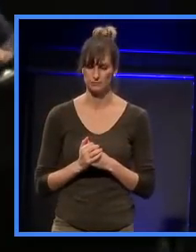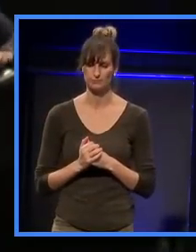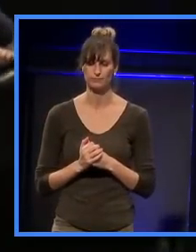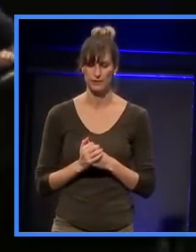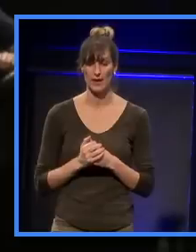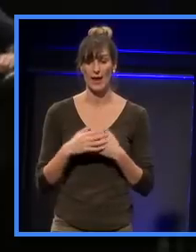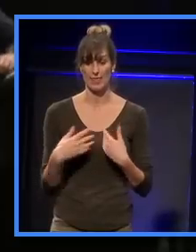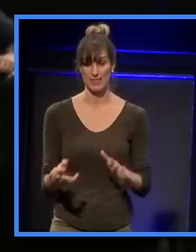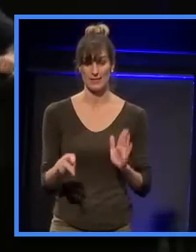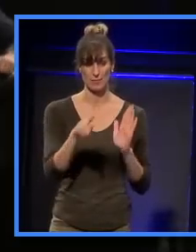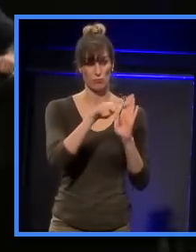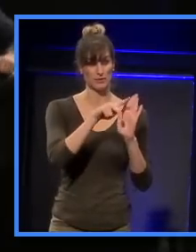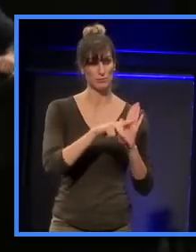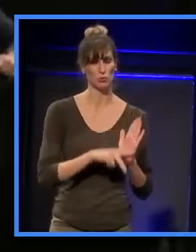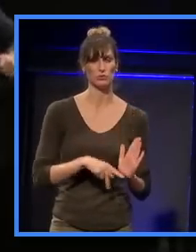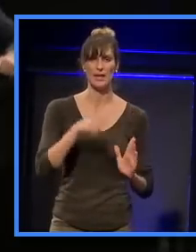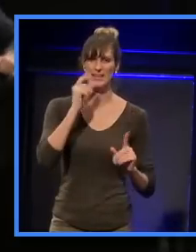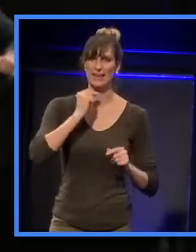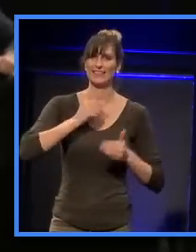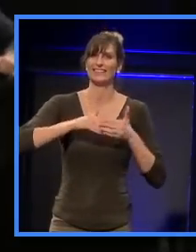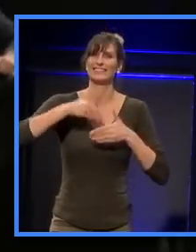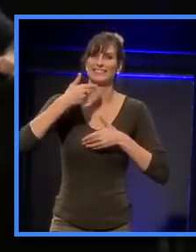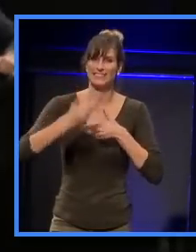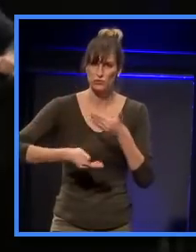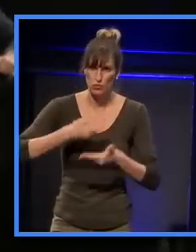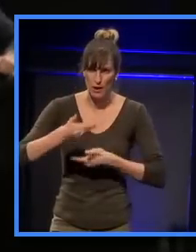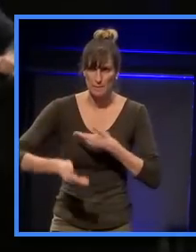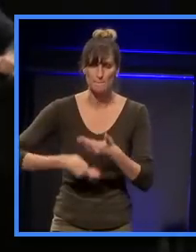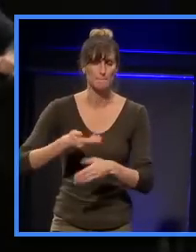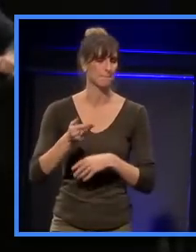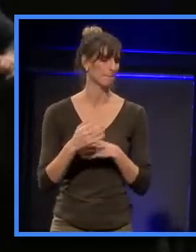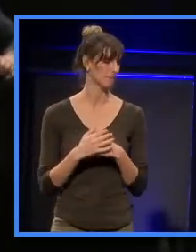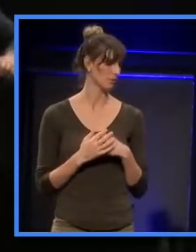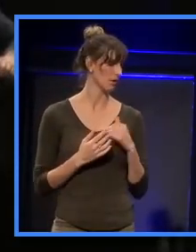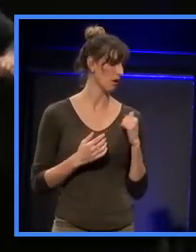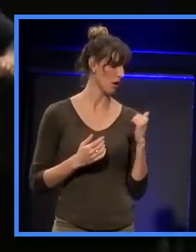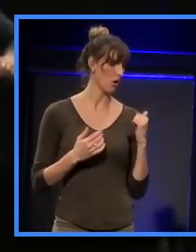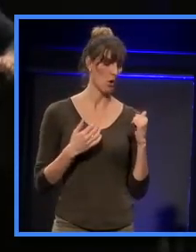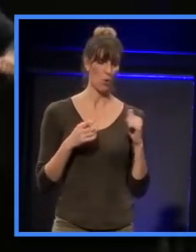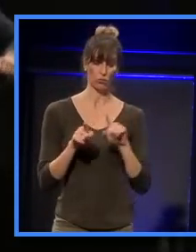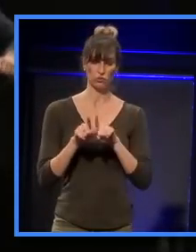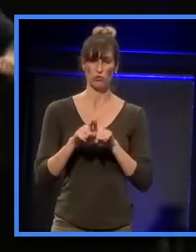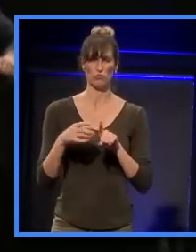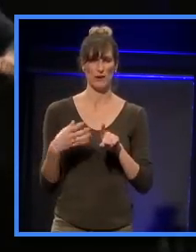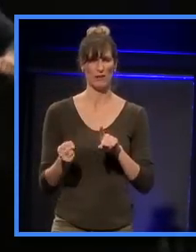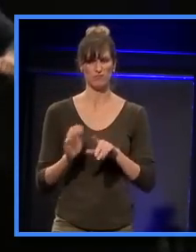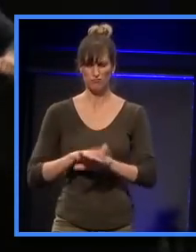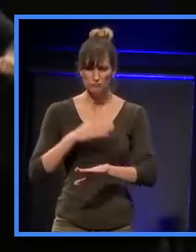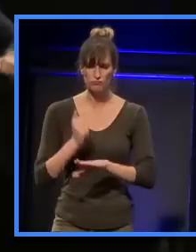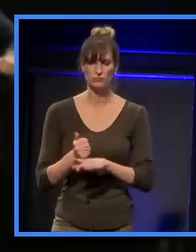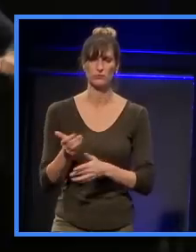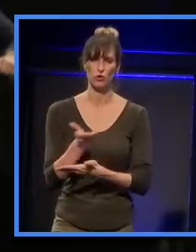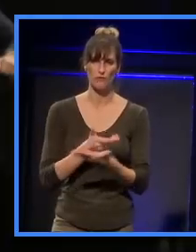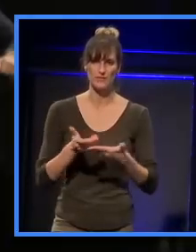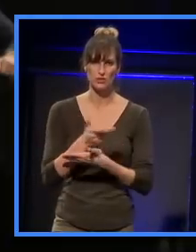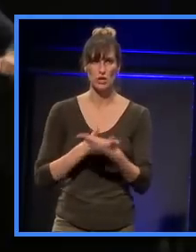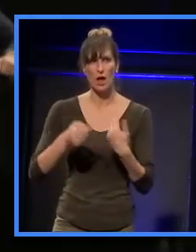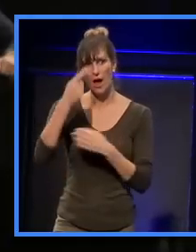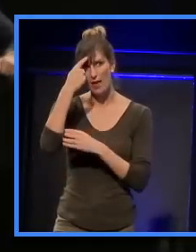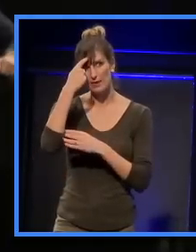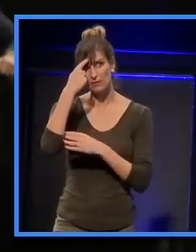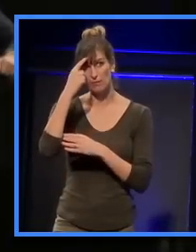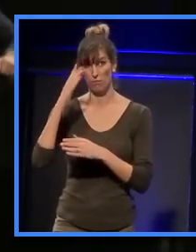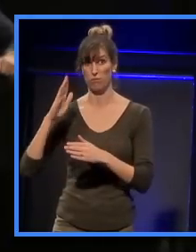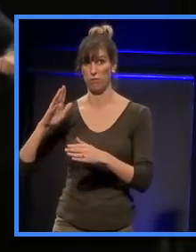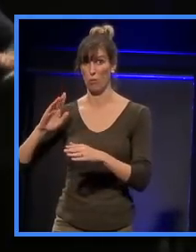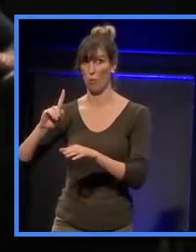describe those principles. And having those mandated conversations, you know, I think for a long time we had the mana whenua on the